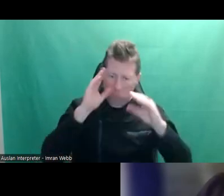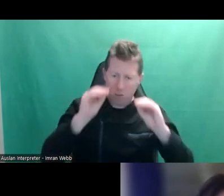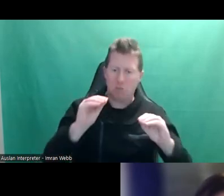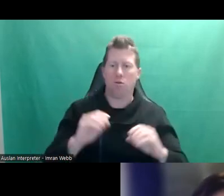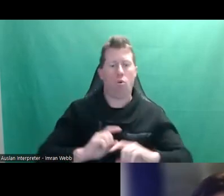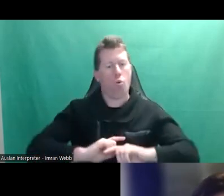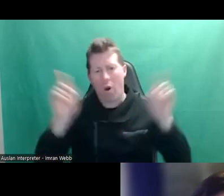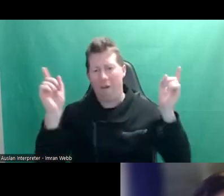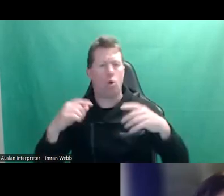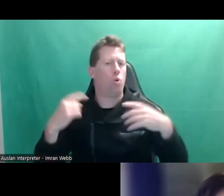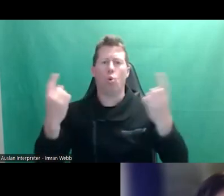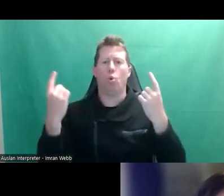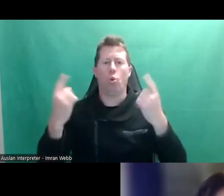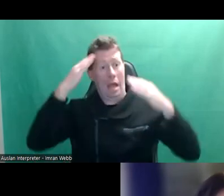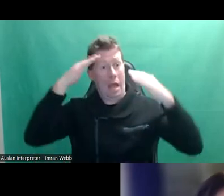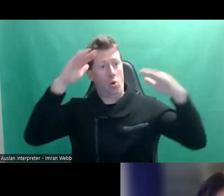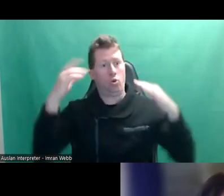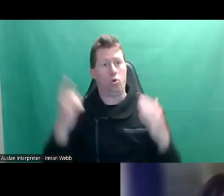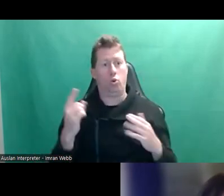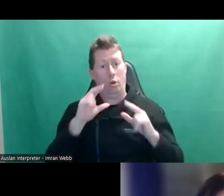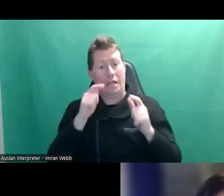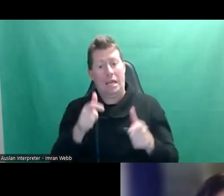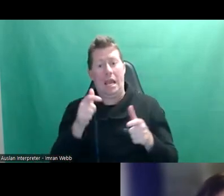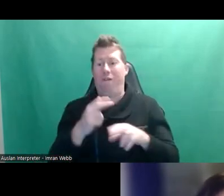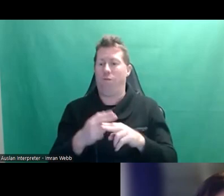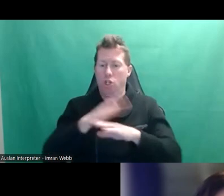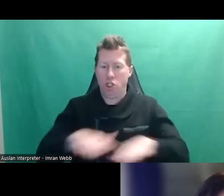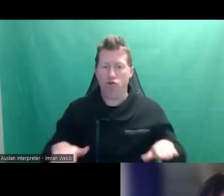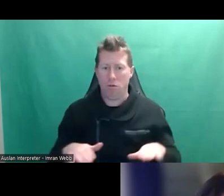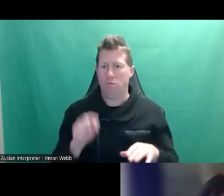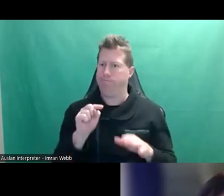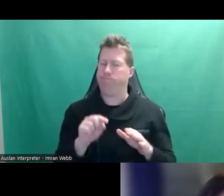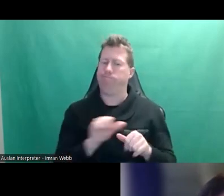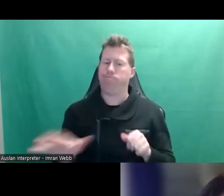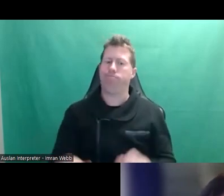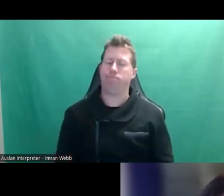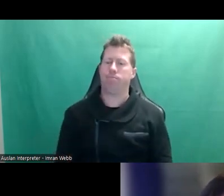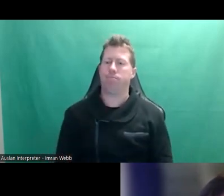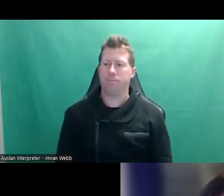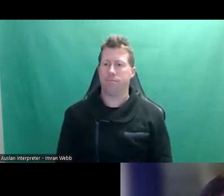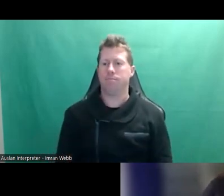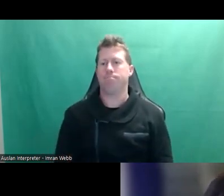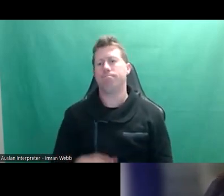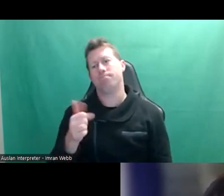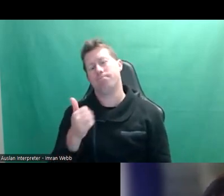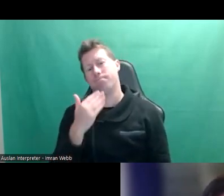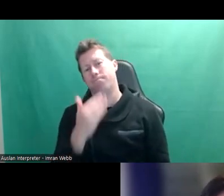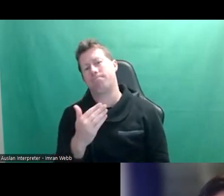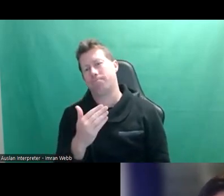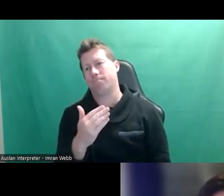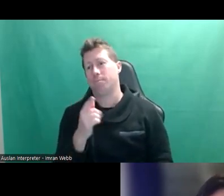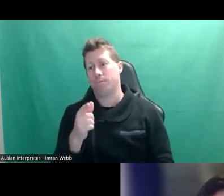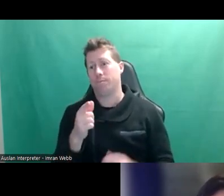coaches, all the adults in the world who are caring for children and young people. A hundred percent. that